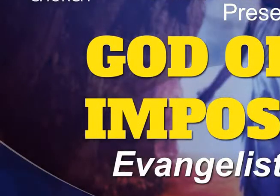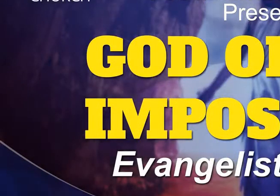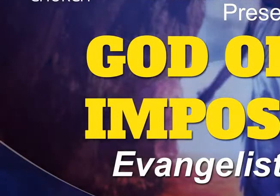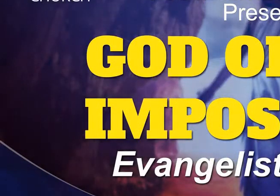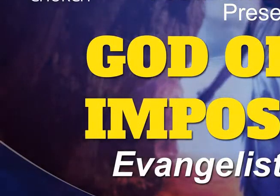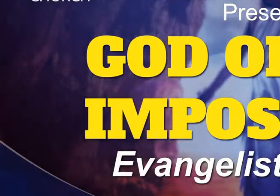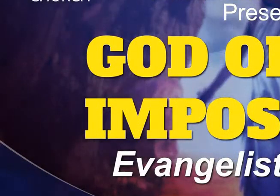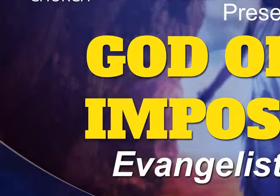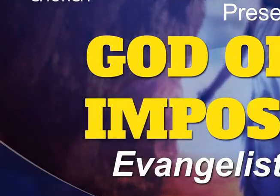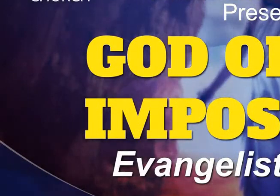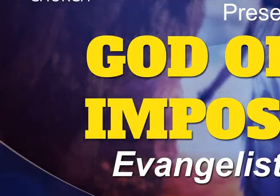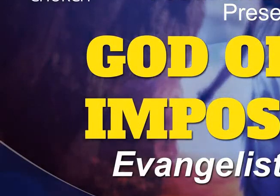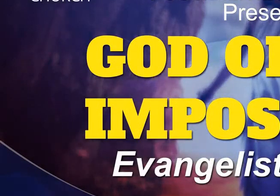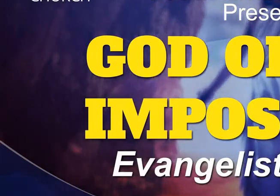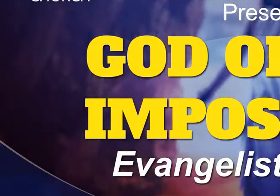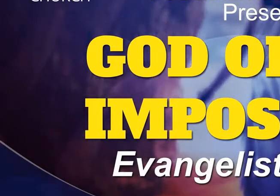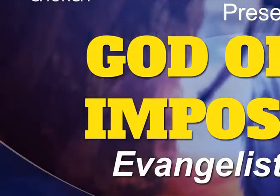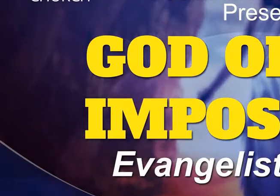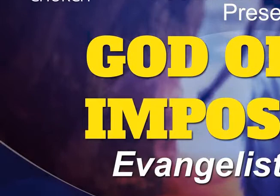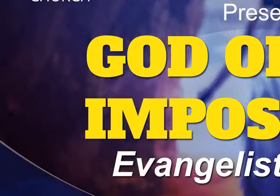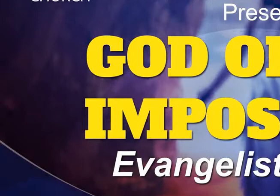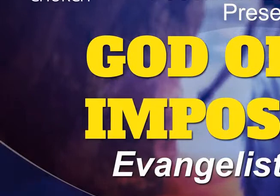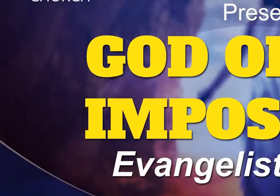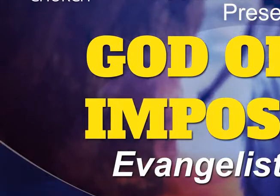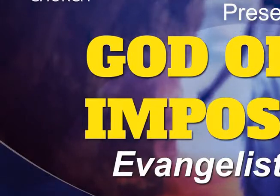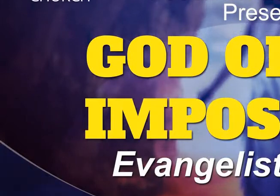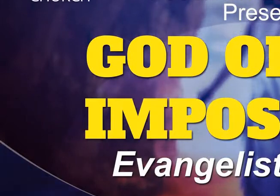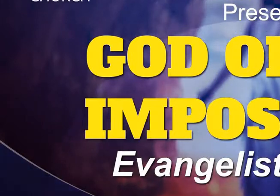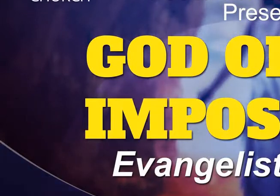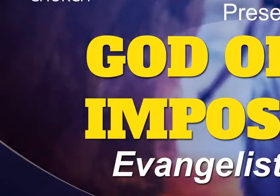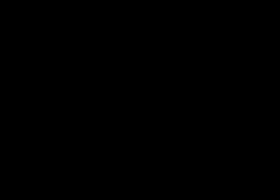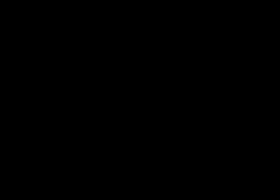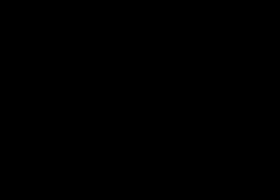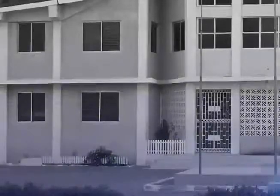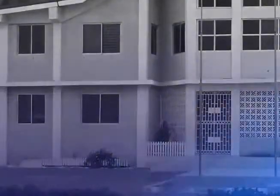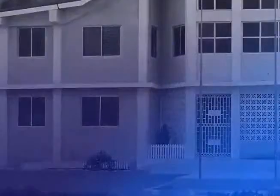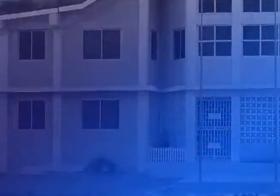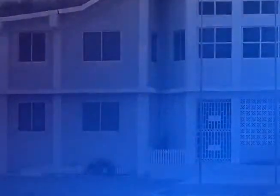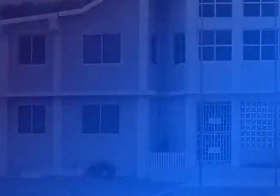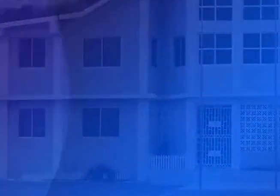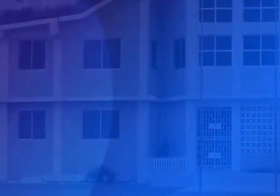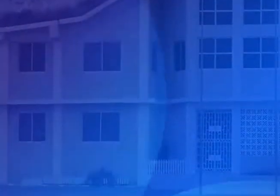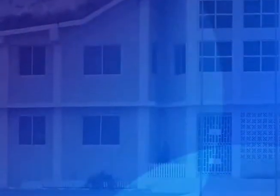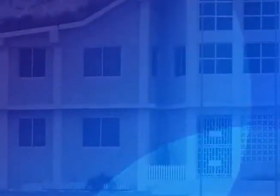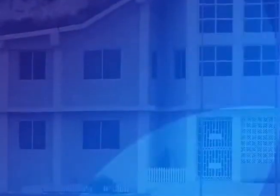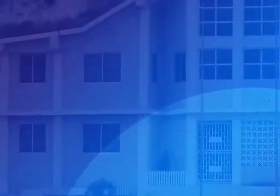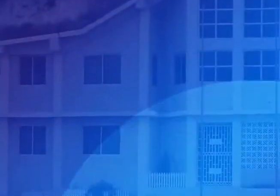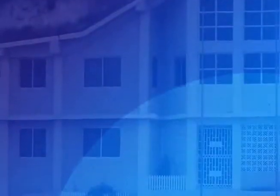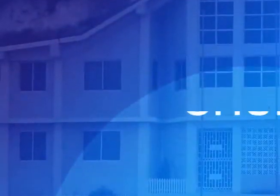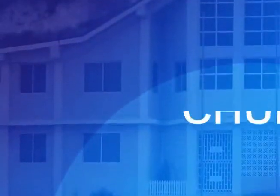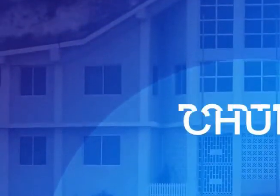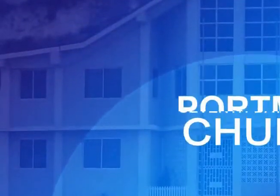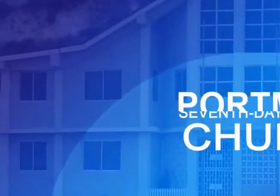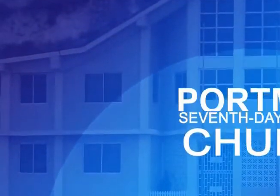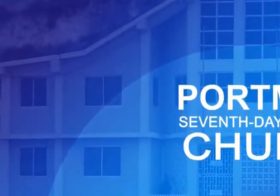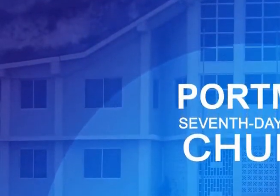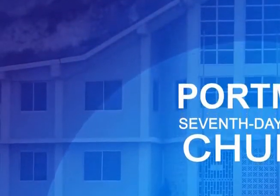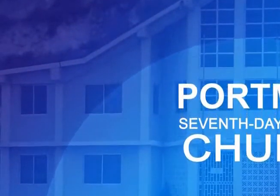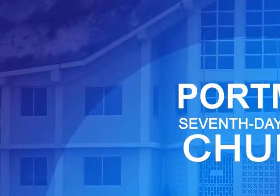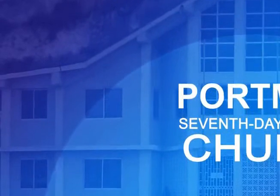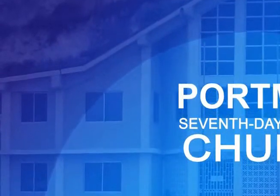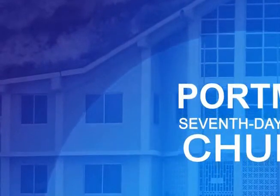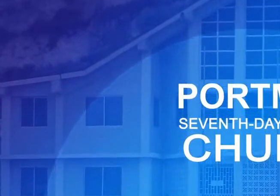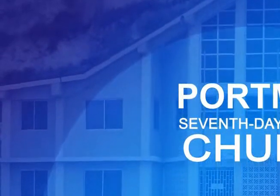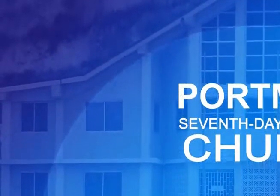I can be anything that He wants me to be, I can climb the high mountains, I can cross the wide sea,